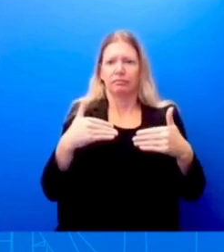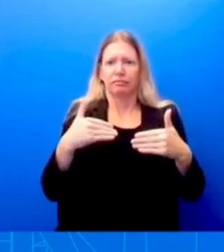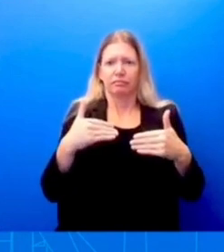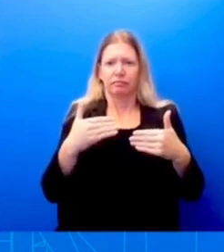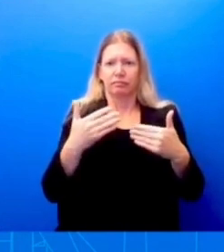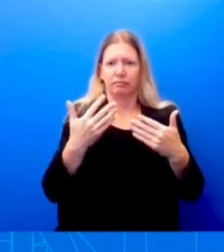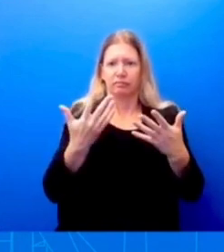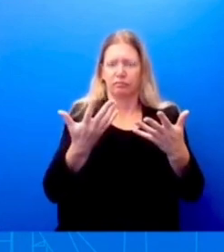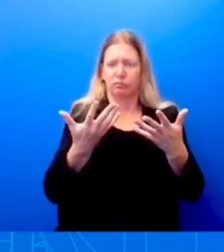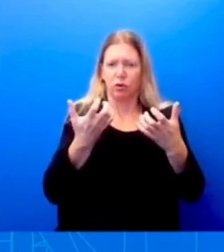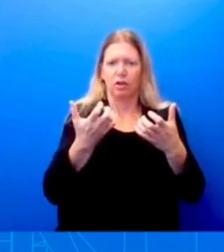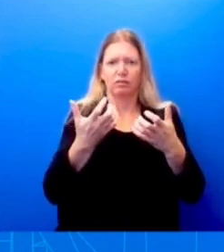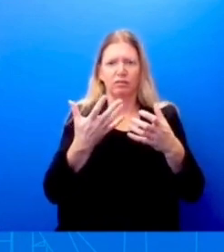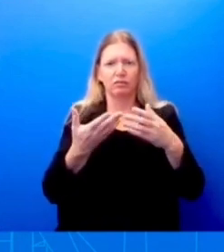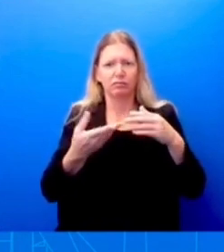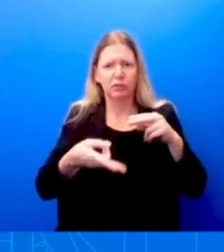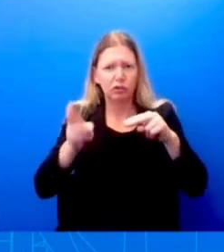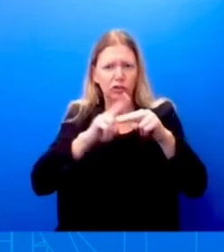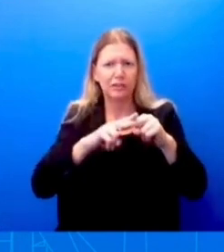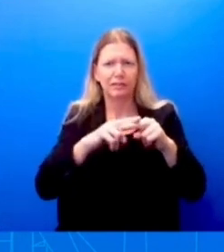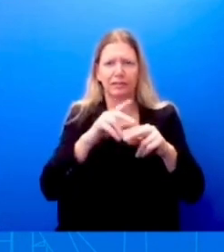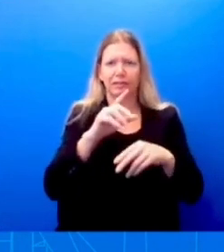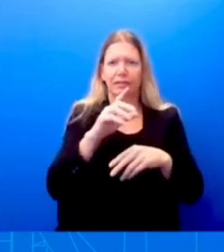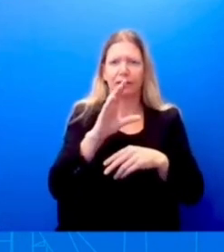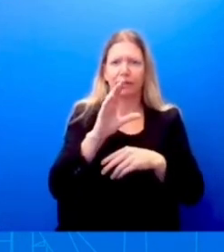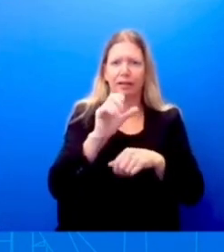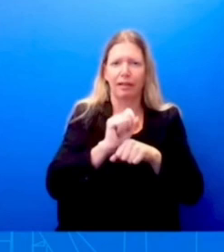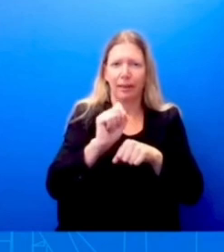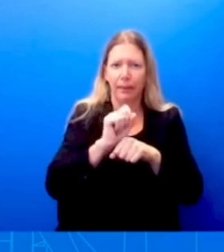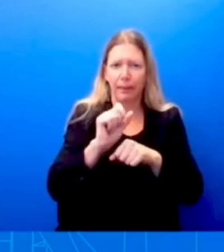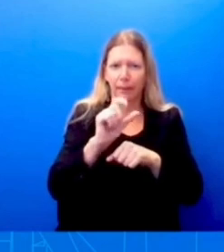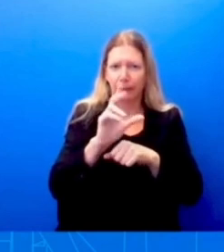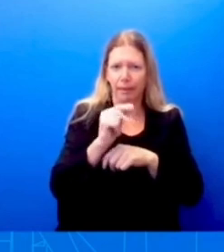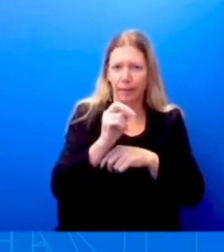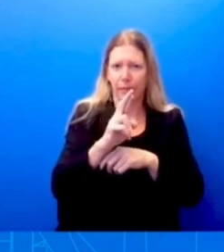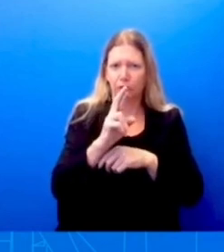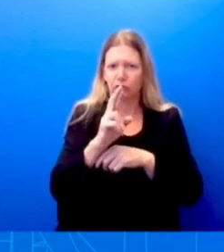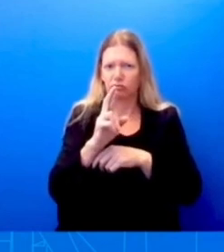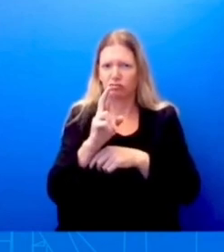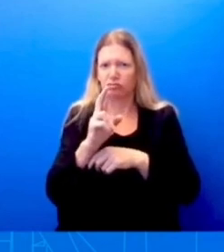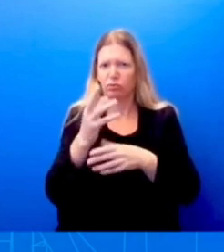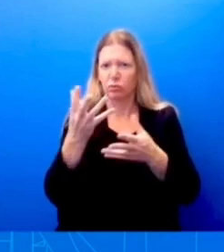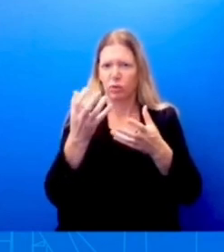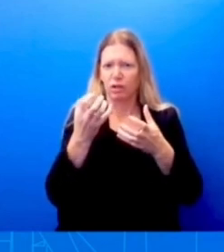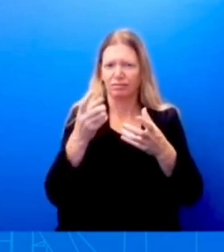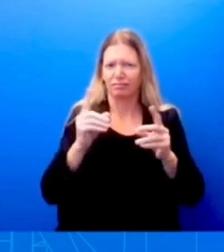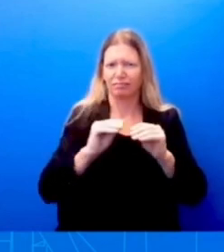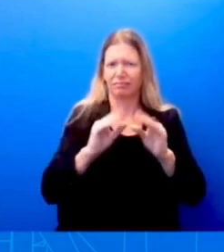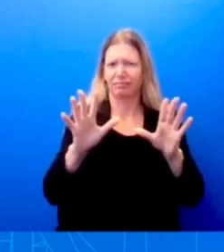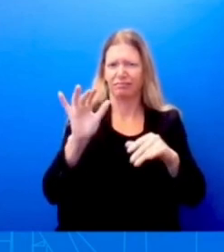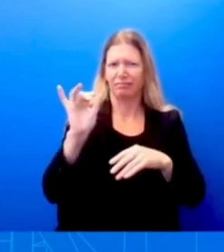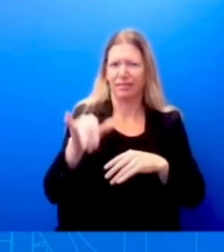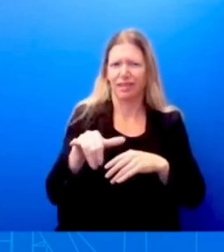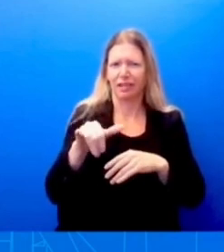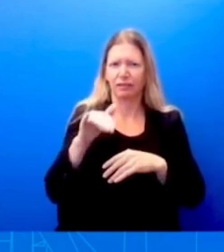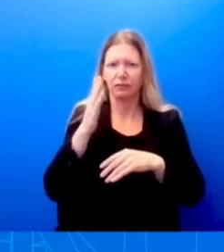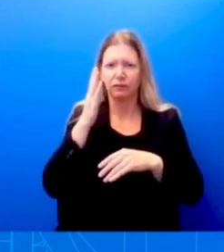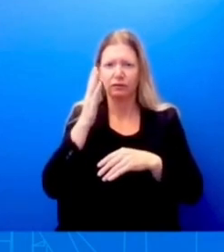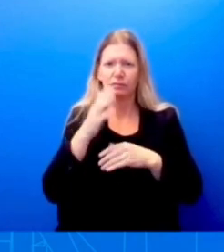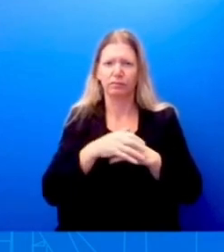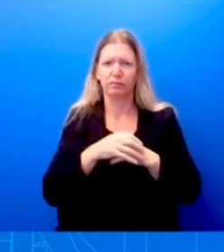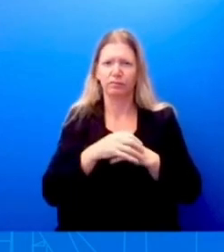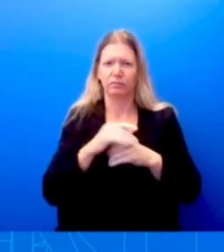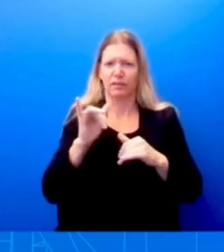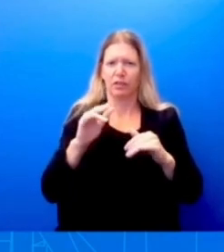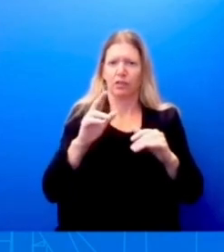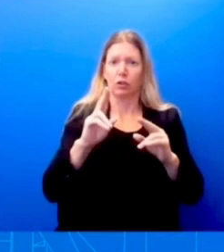office and unions themselves have labeled him, as you hear us say this all the time, the most pro union president. And so look, we're not going to read out